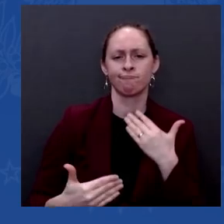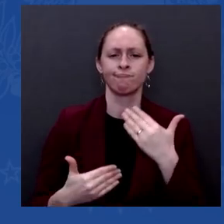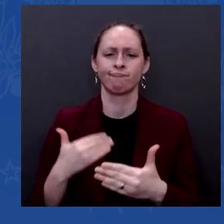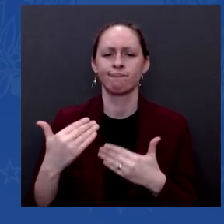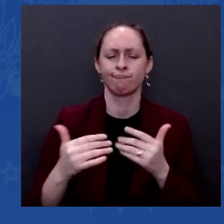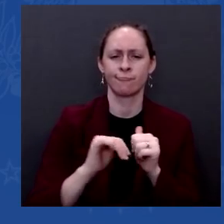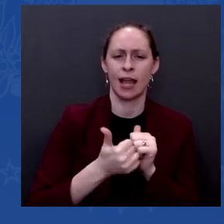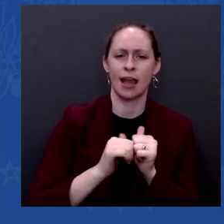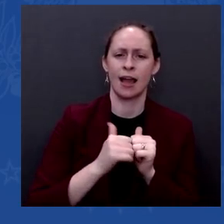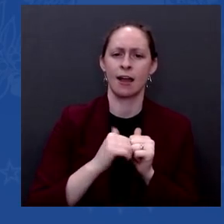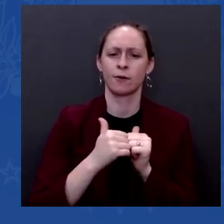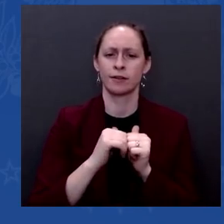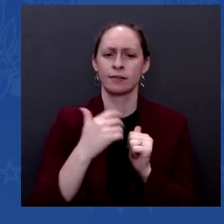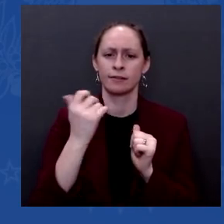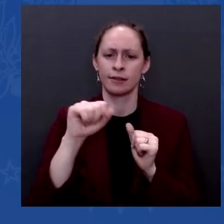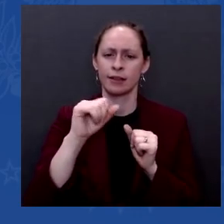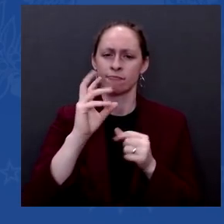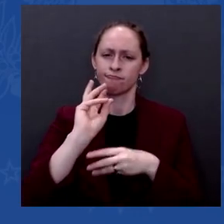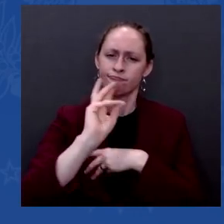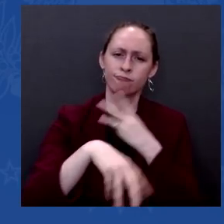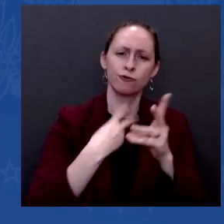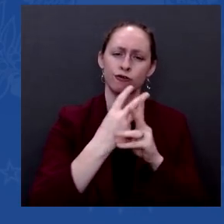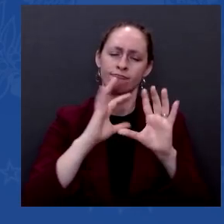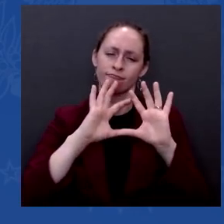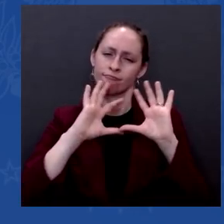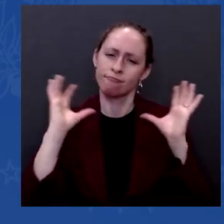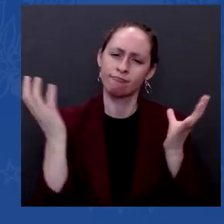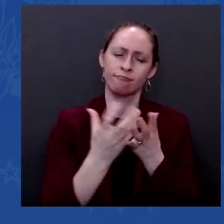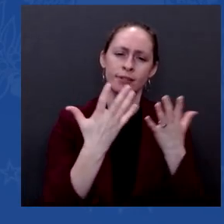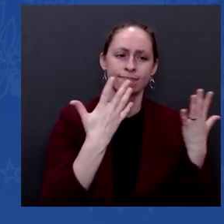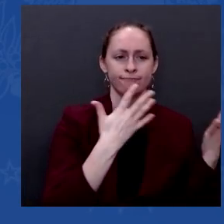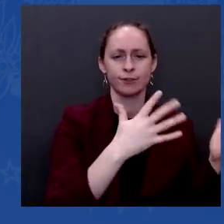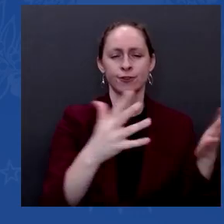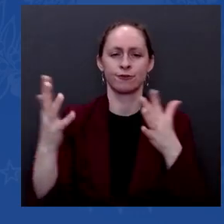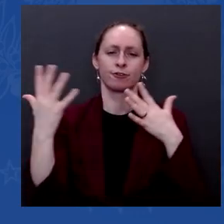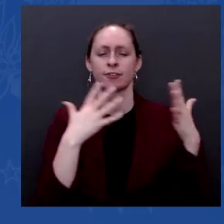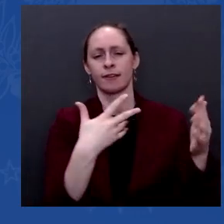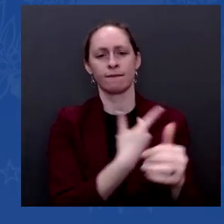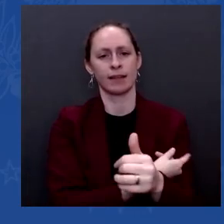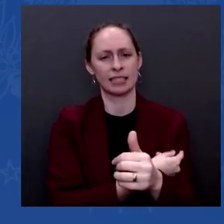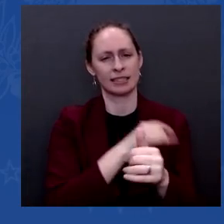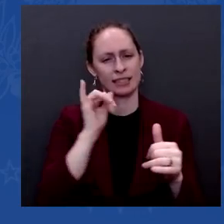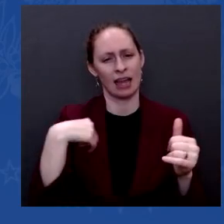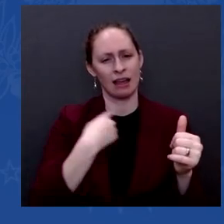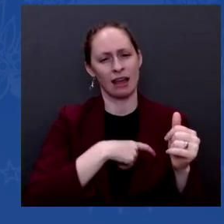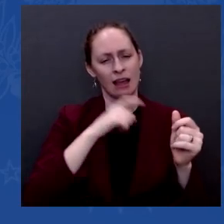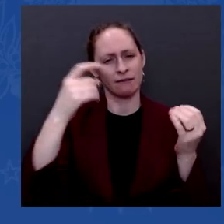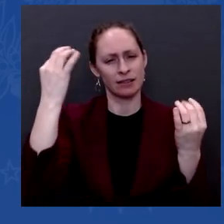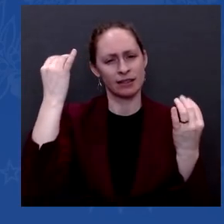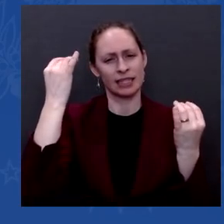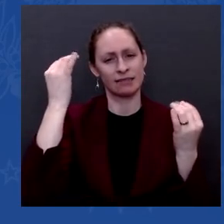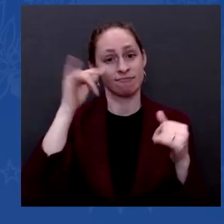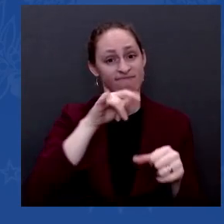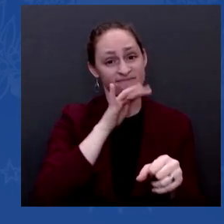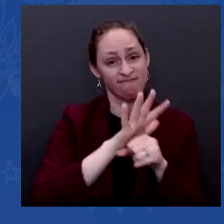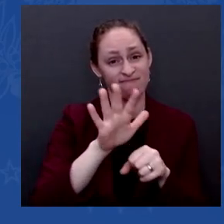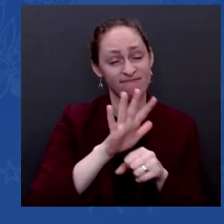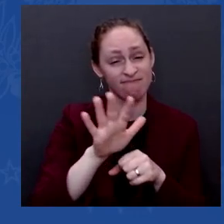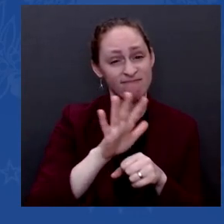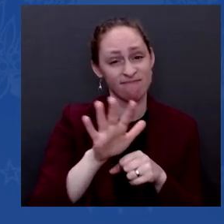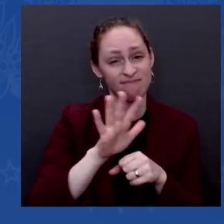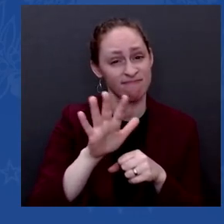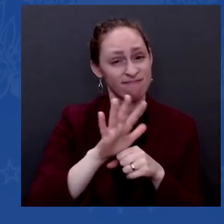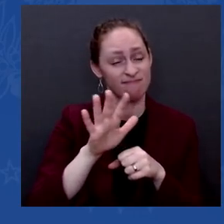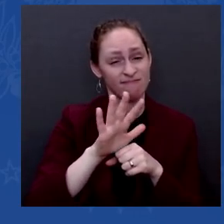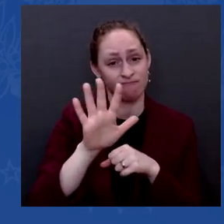vaccinated? It's not enough just to vaccinate 340 million — fully vaccinate 340 million people in the United